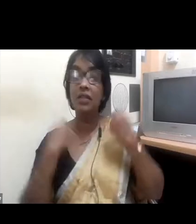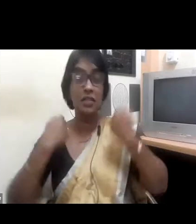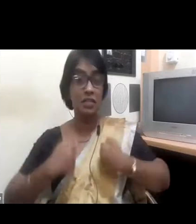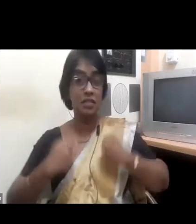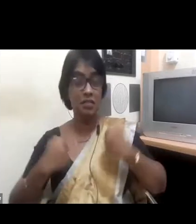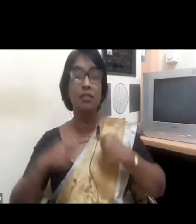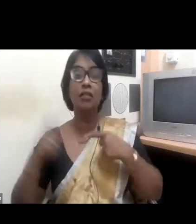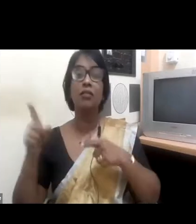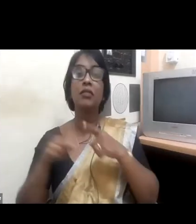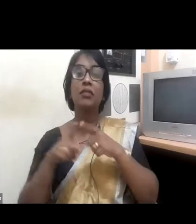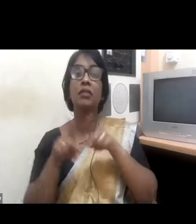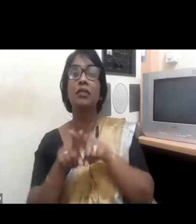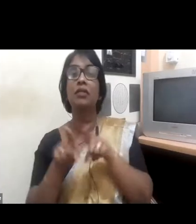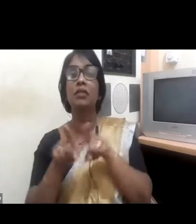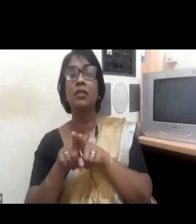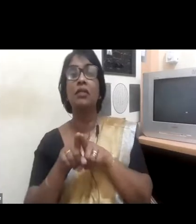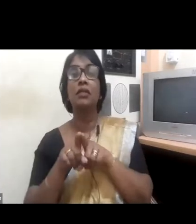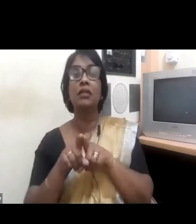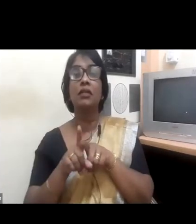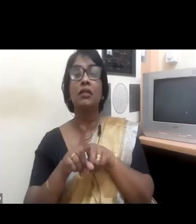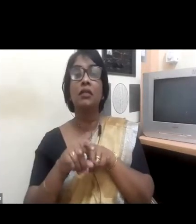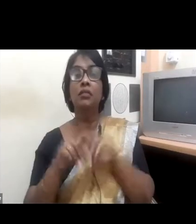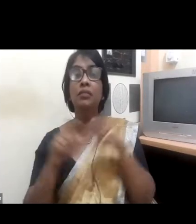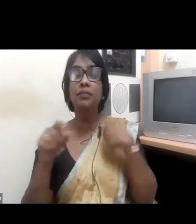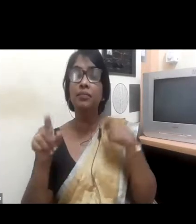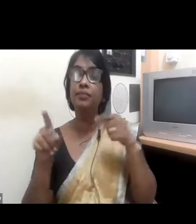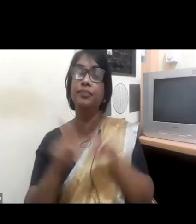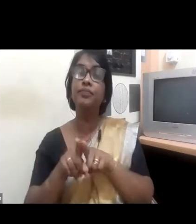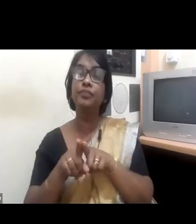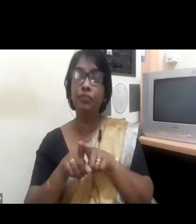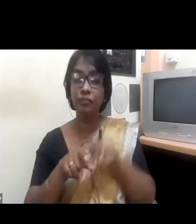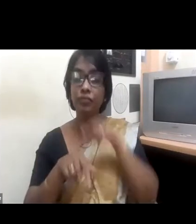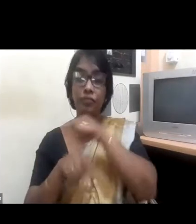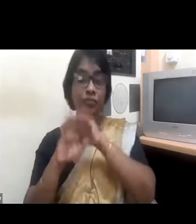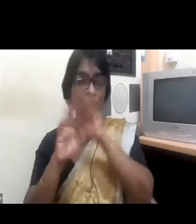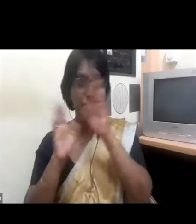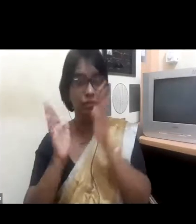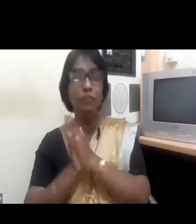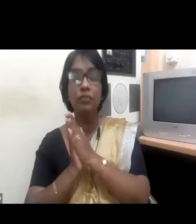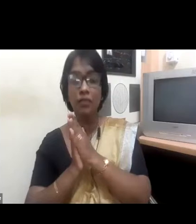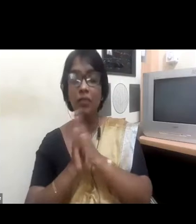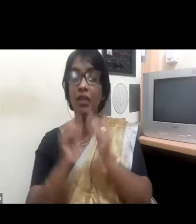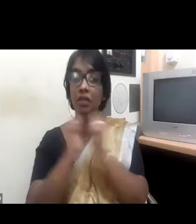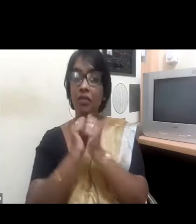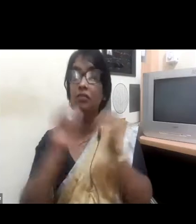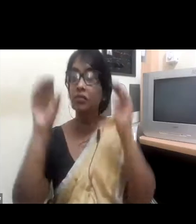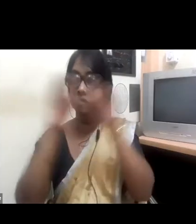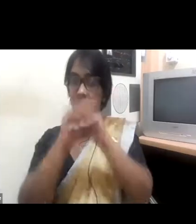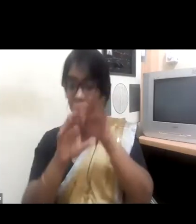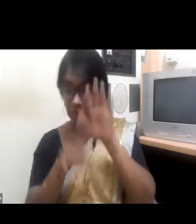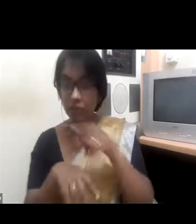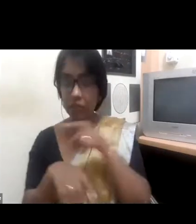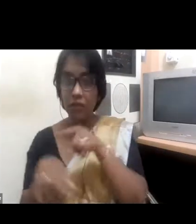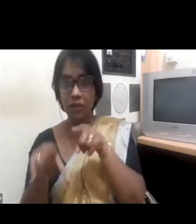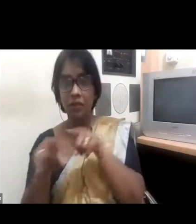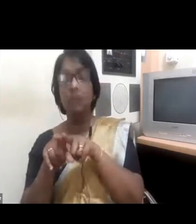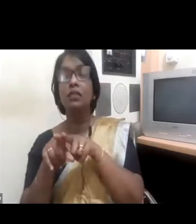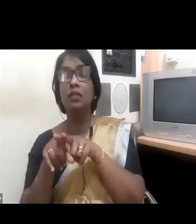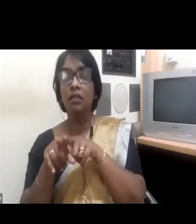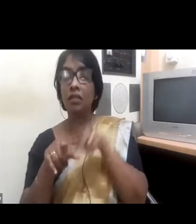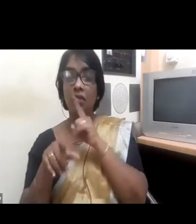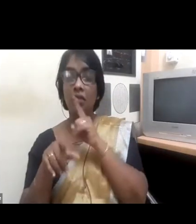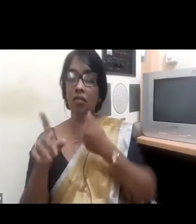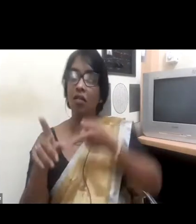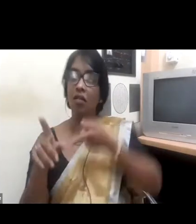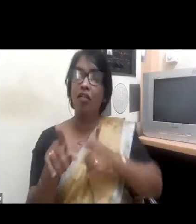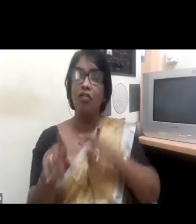While I think they deserve the place that they have reached, I think they would definitely agree with me. What I think even